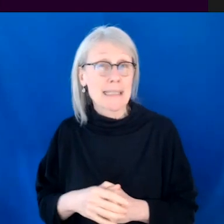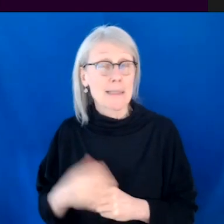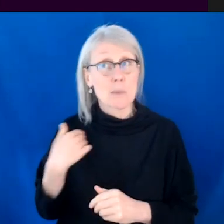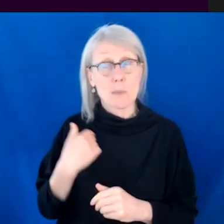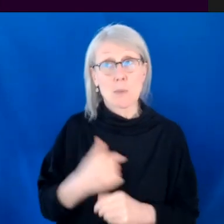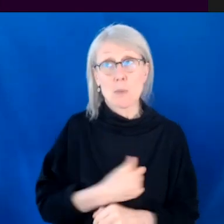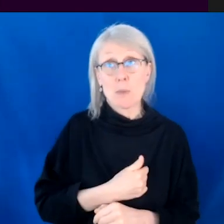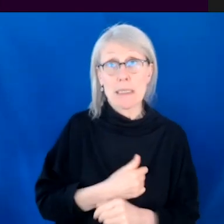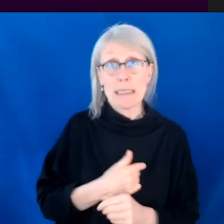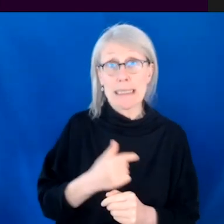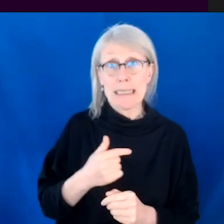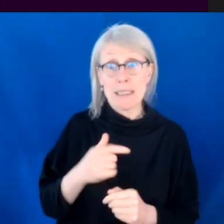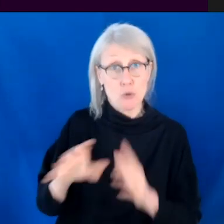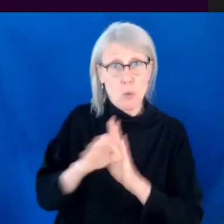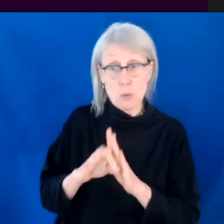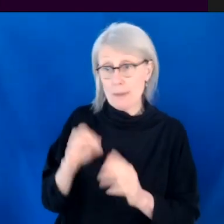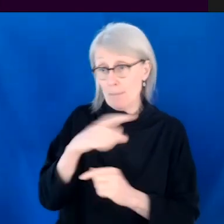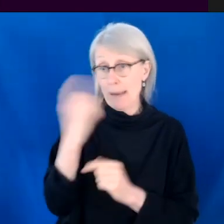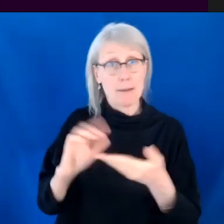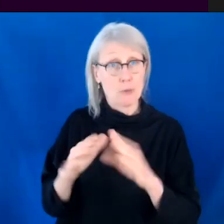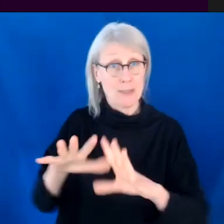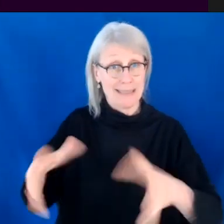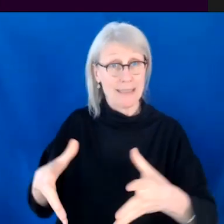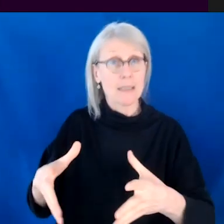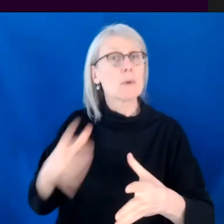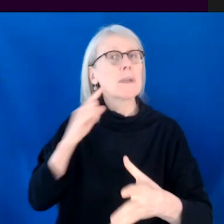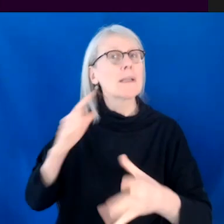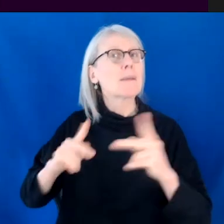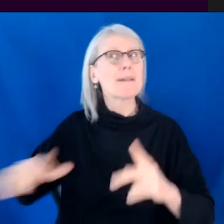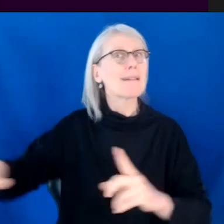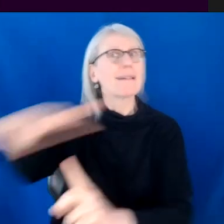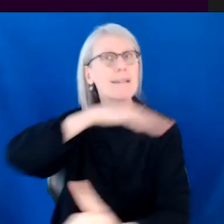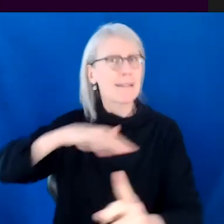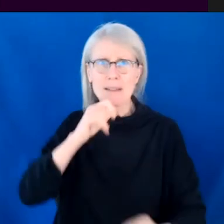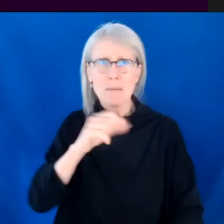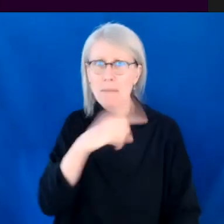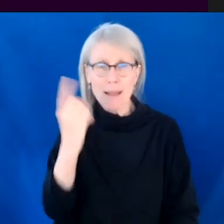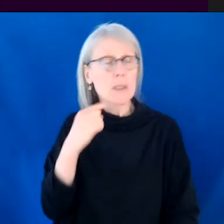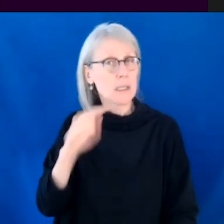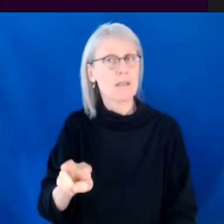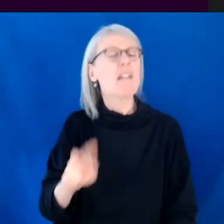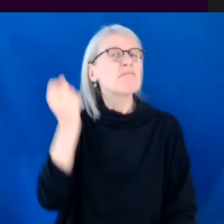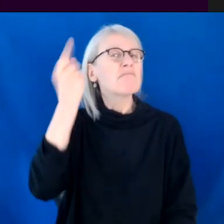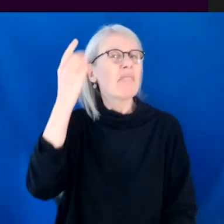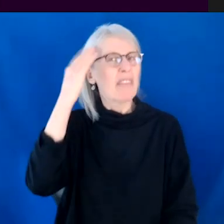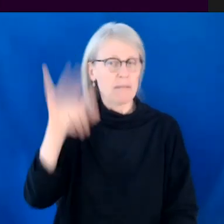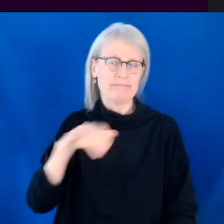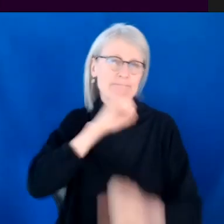in this black community and around this time. Yeah. Awesome.